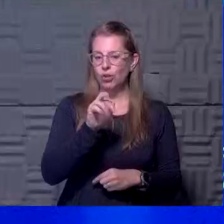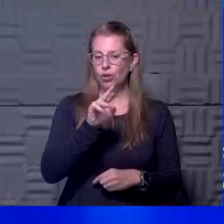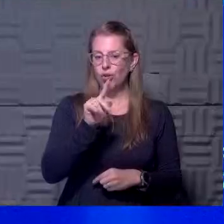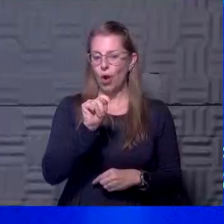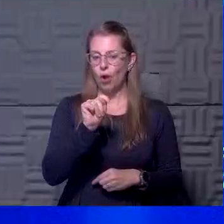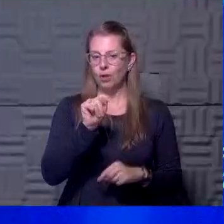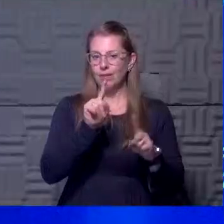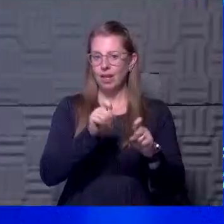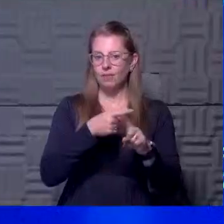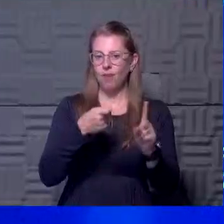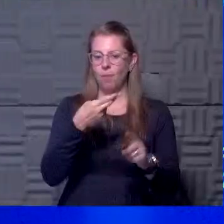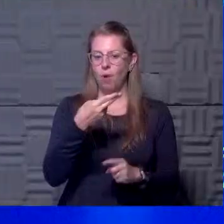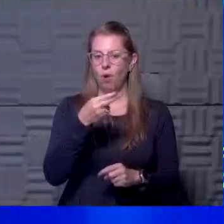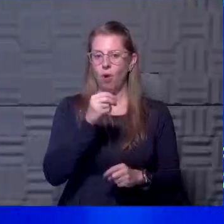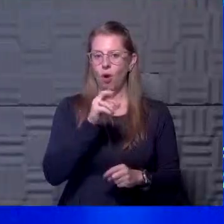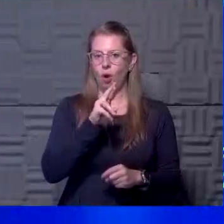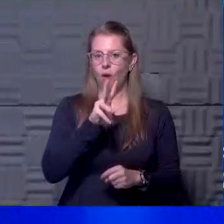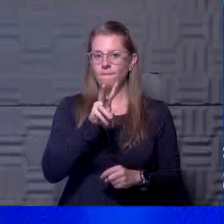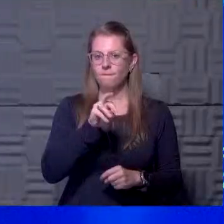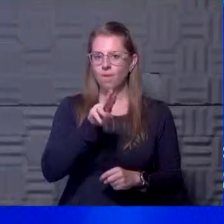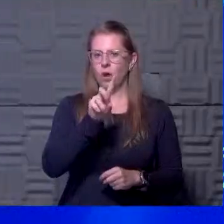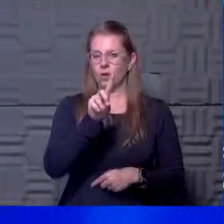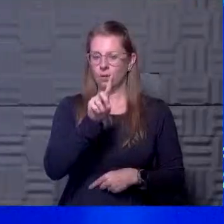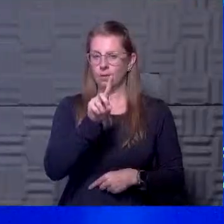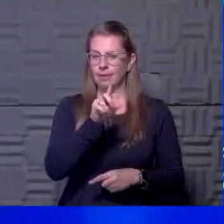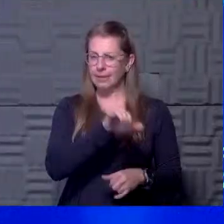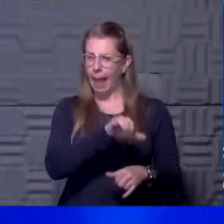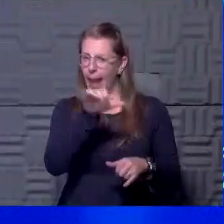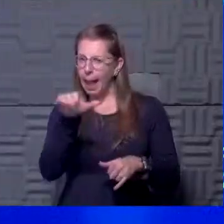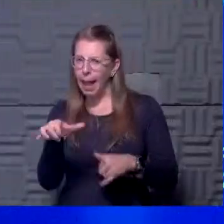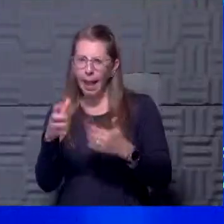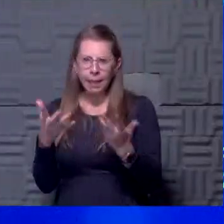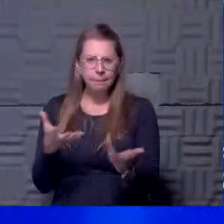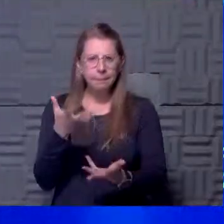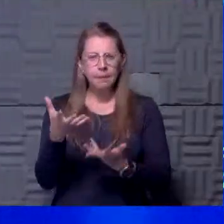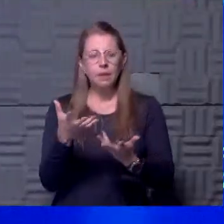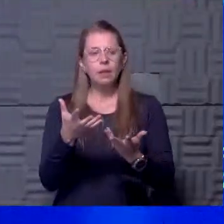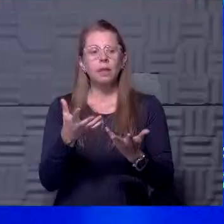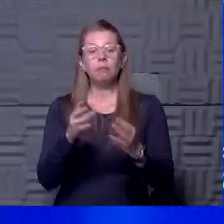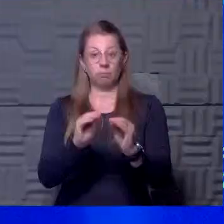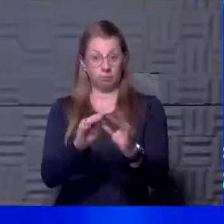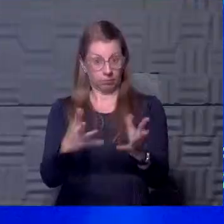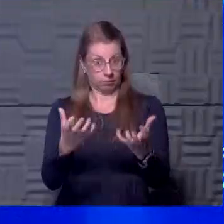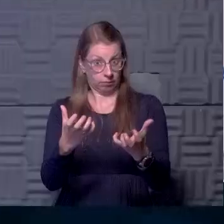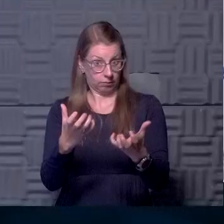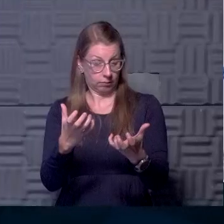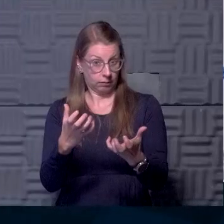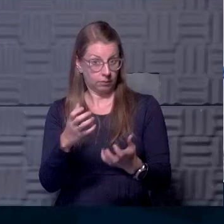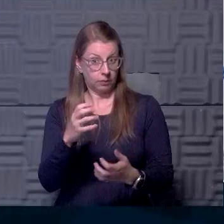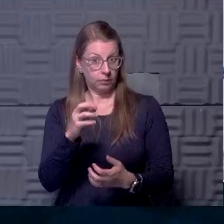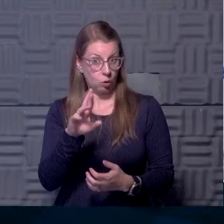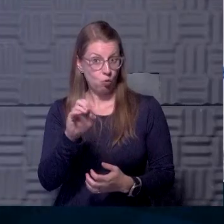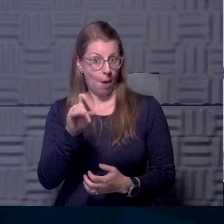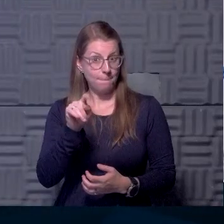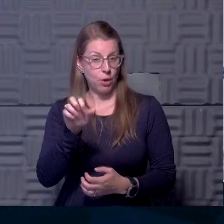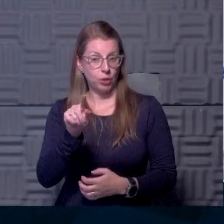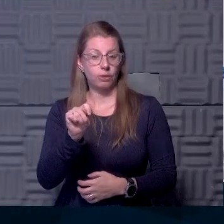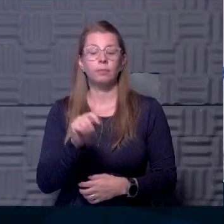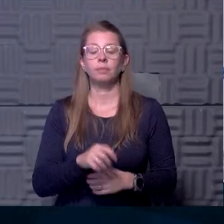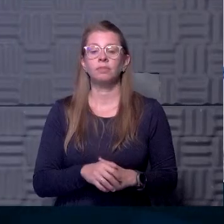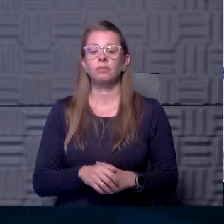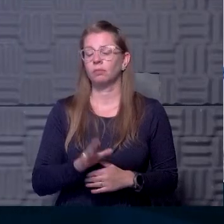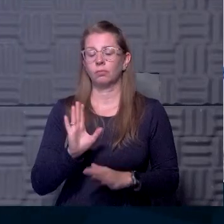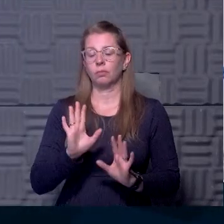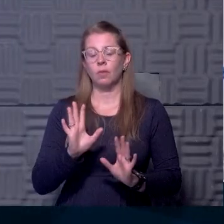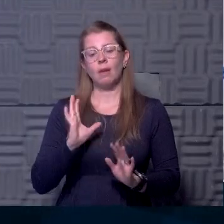Harvard? Is it their test? Is it the same? Okay. You want to clarify this, uh, Robert for us? No, it's our own test.